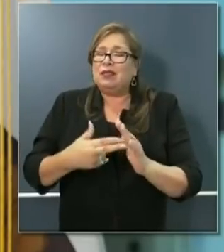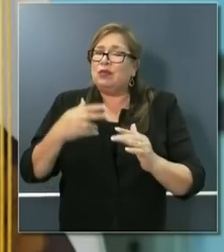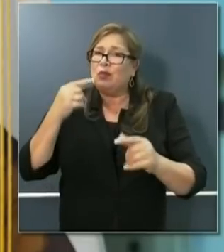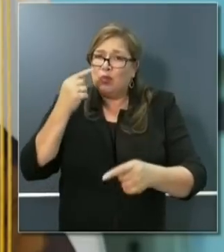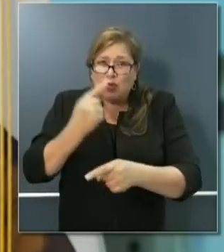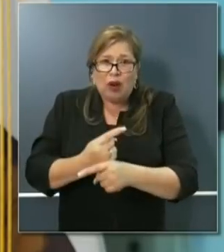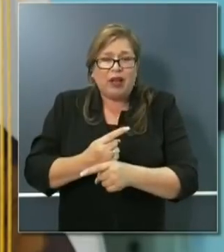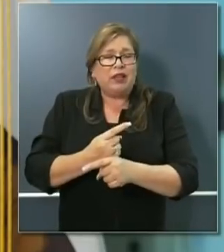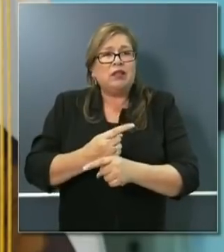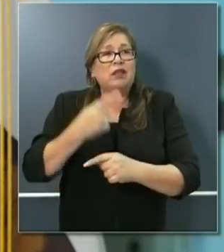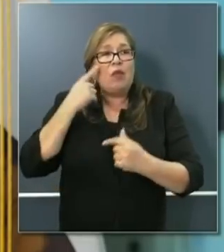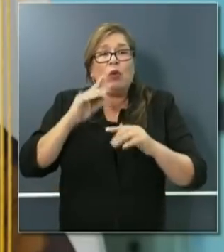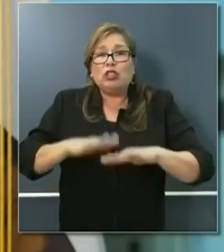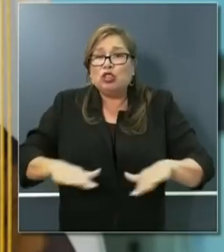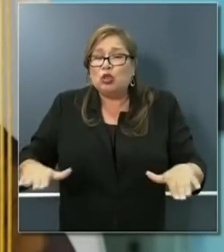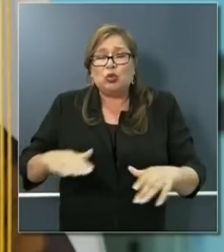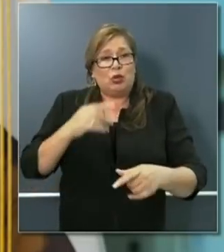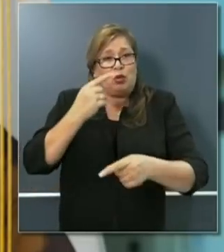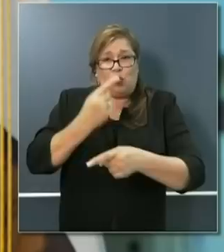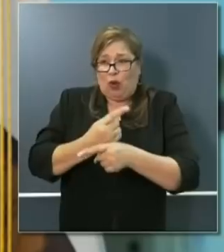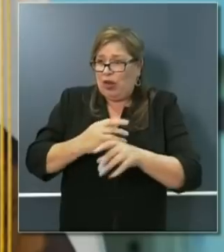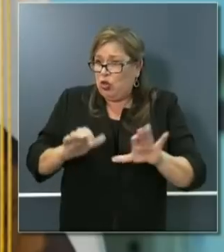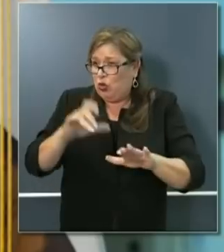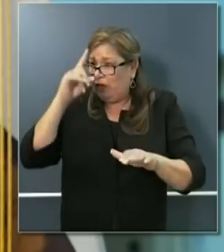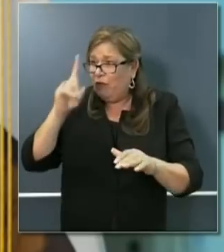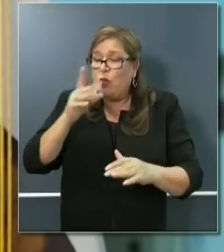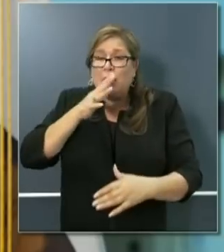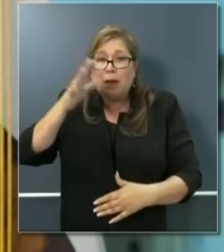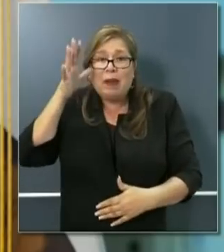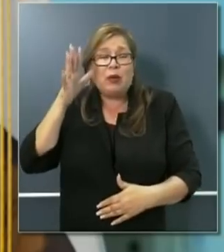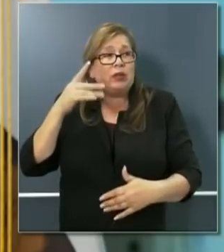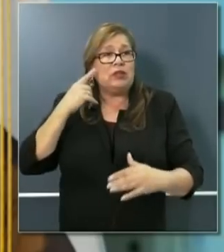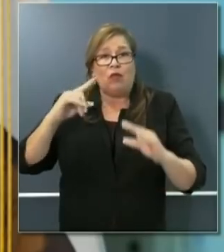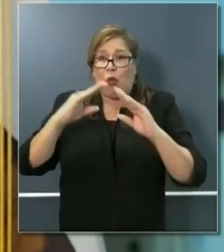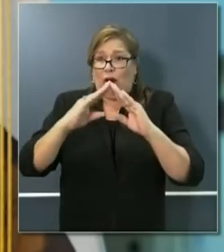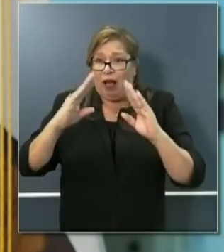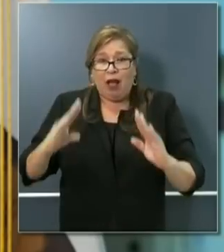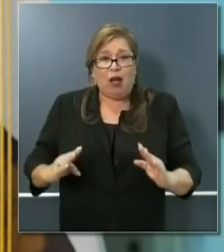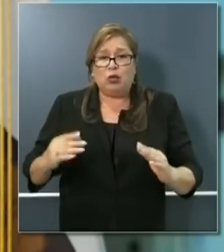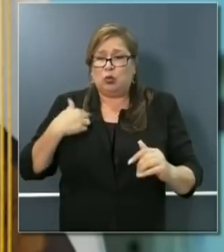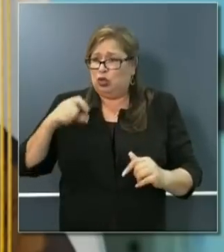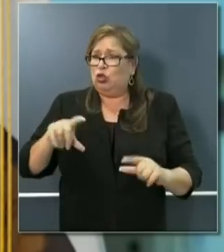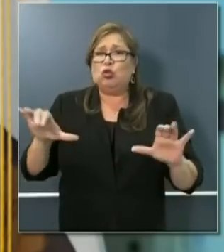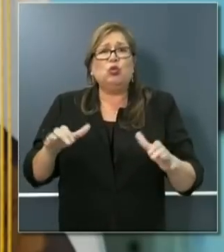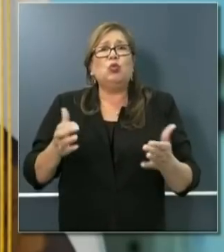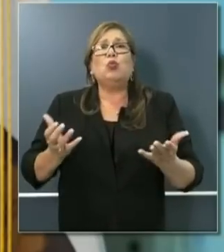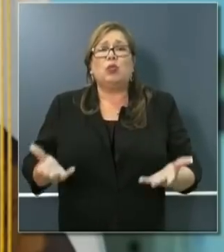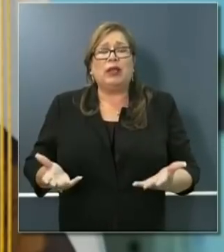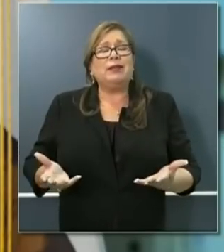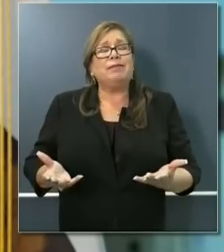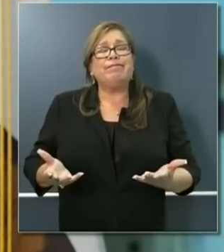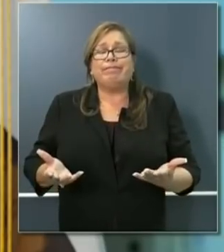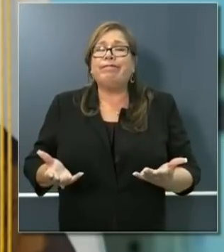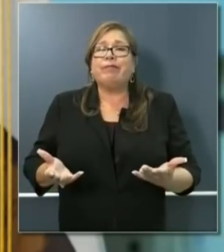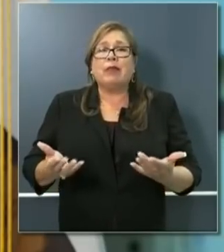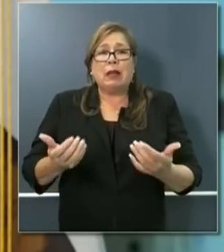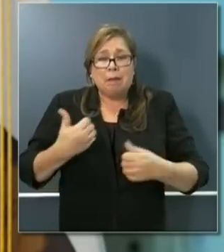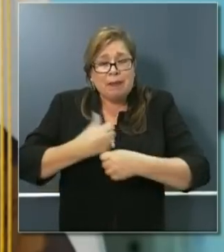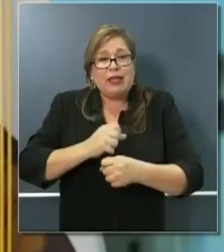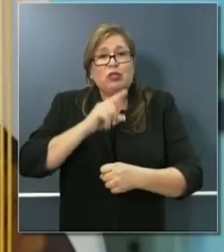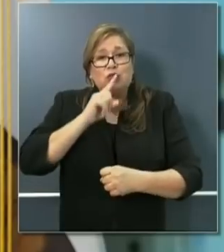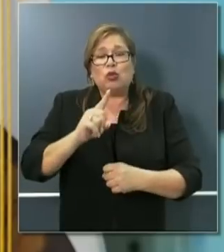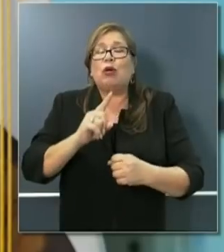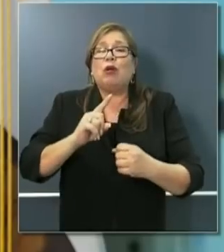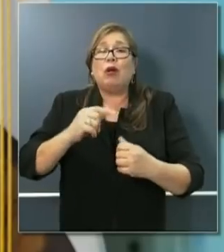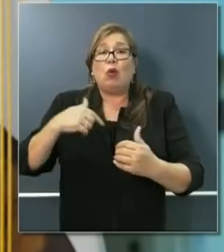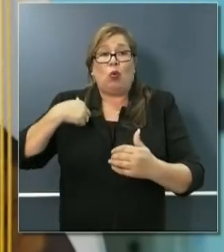our children, the right thing to do for the parents, for households, for the communities in which they reside, is to make sure